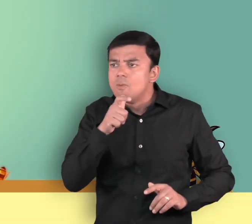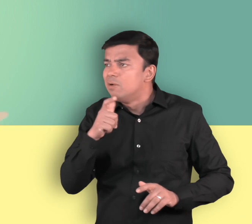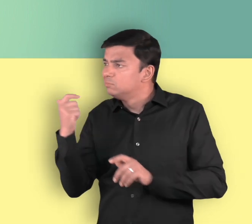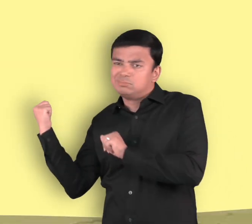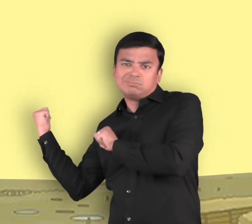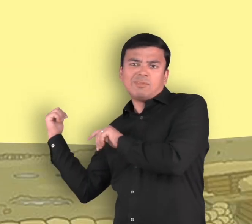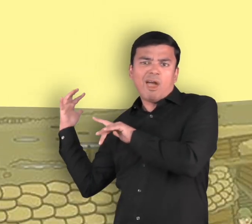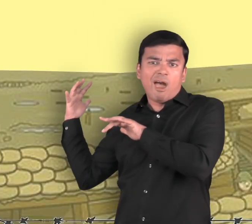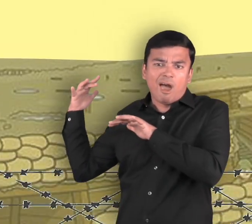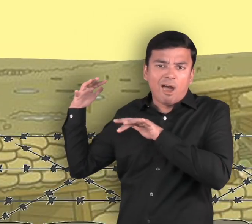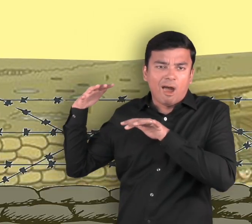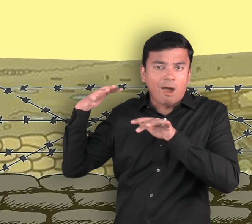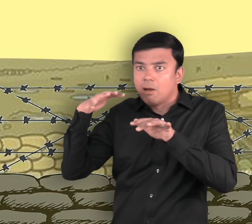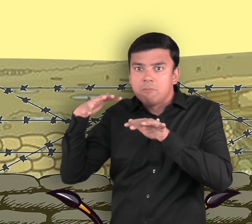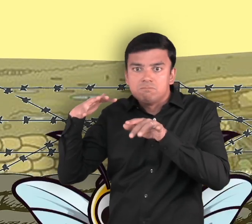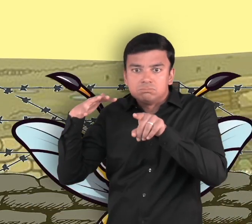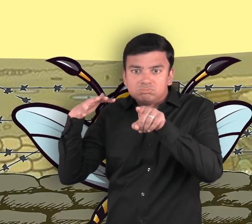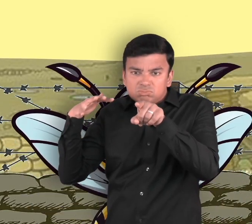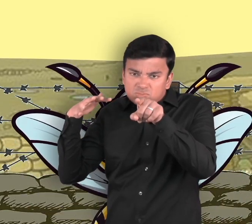friend.